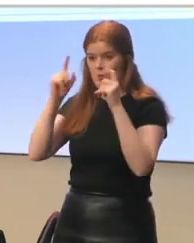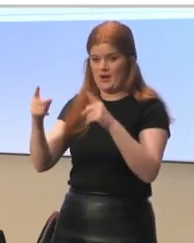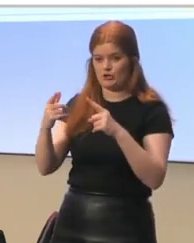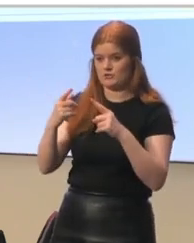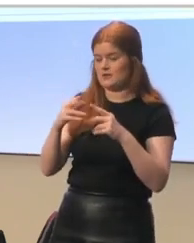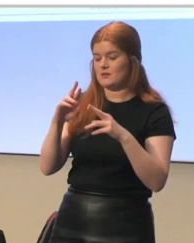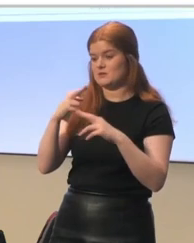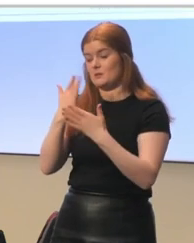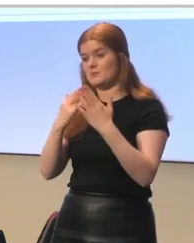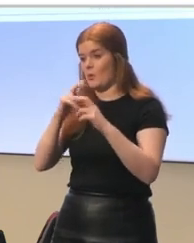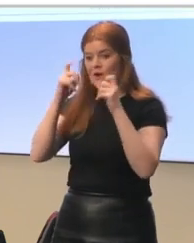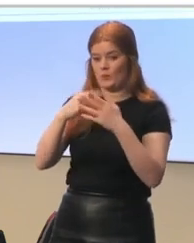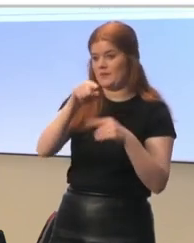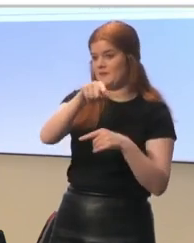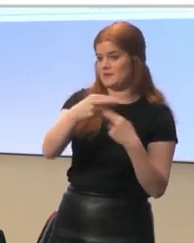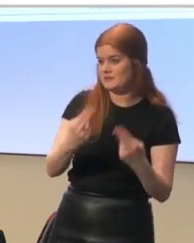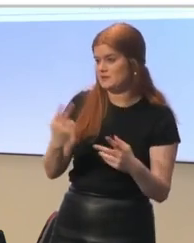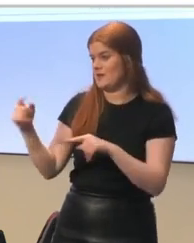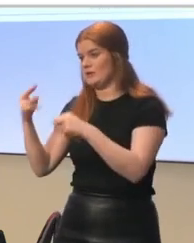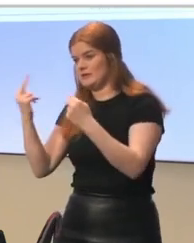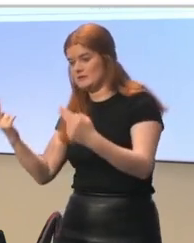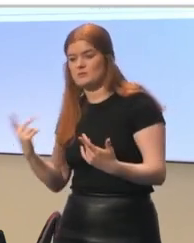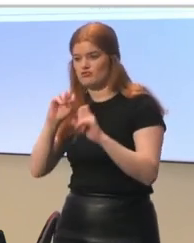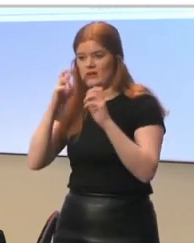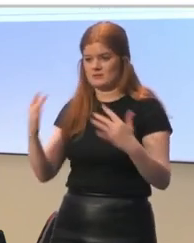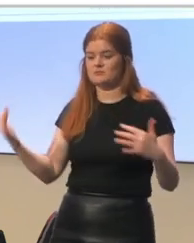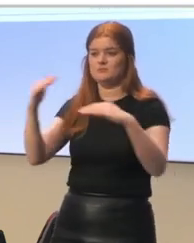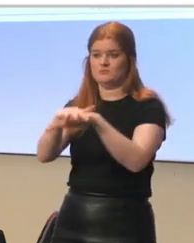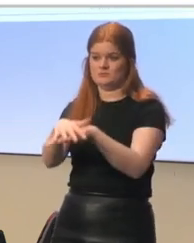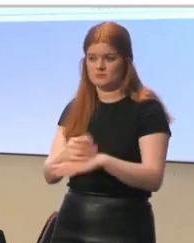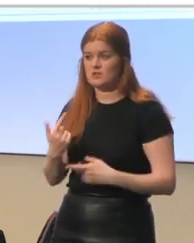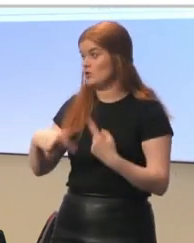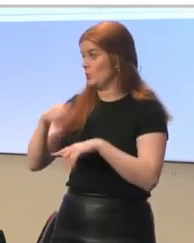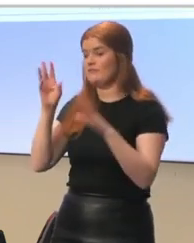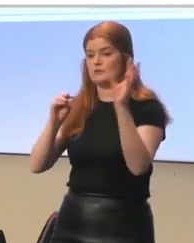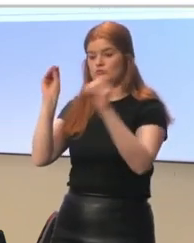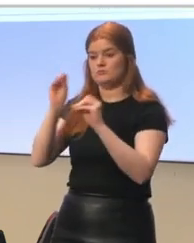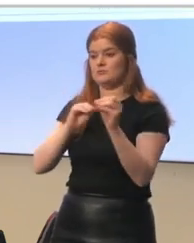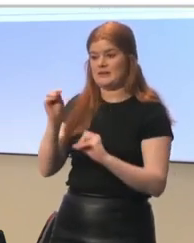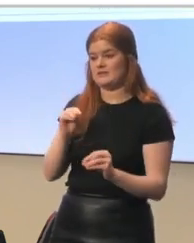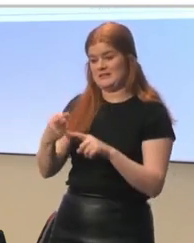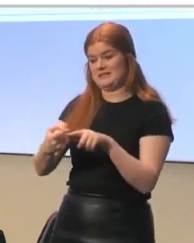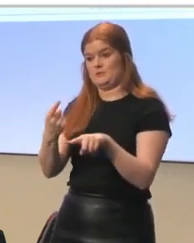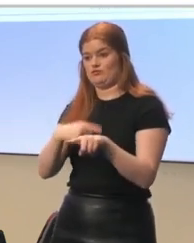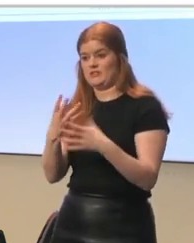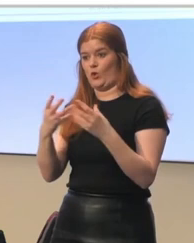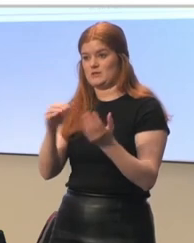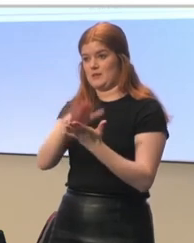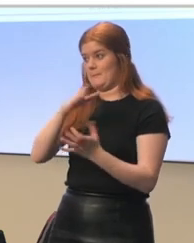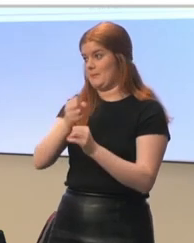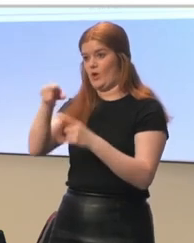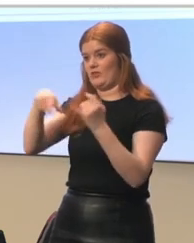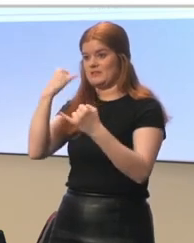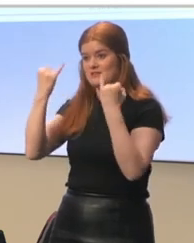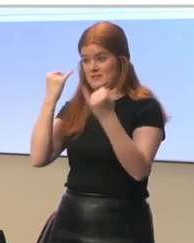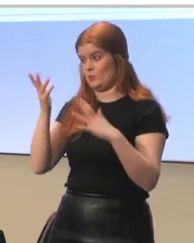other stakeholders. So we prepared intermediate results on all these suggestions, and